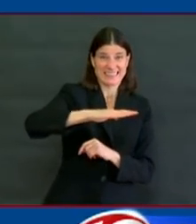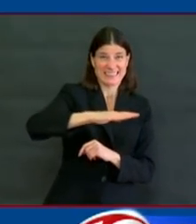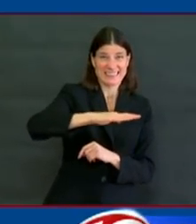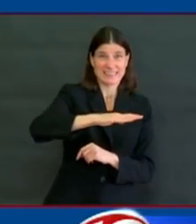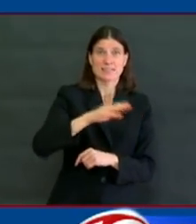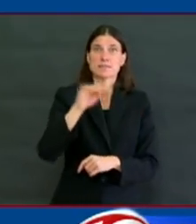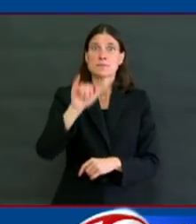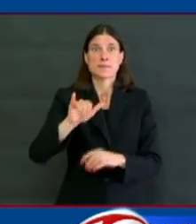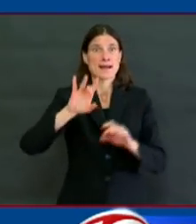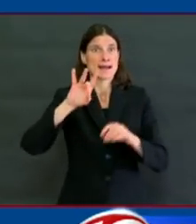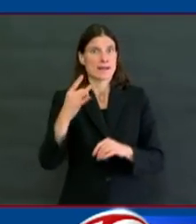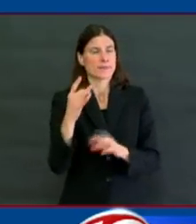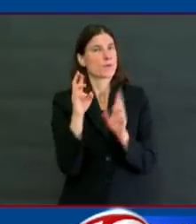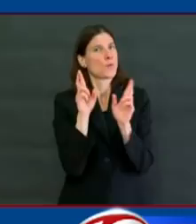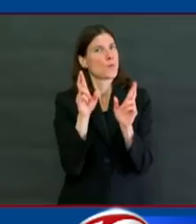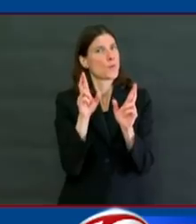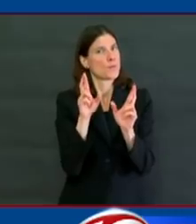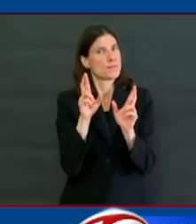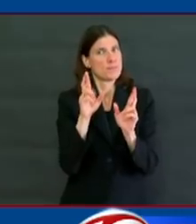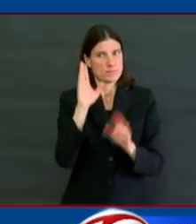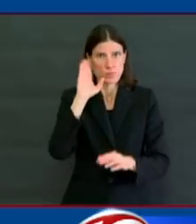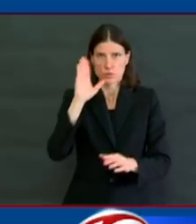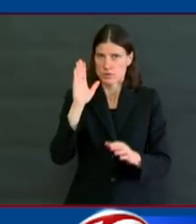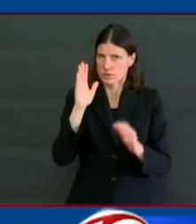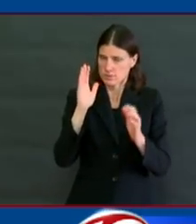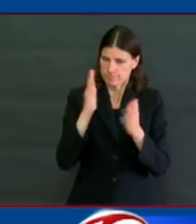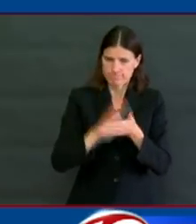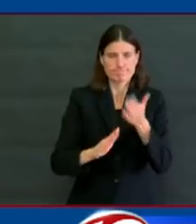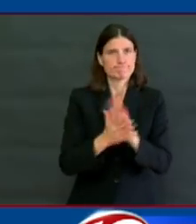process of reopening our economy.